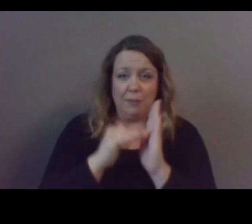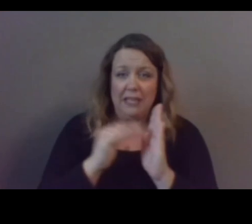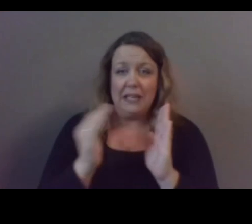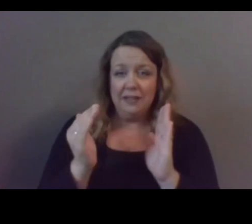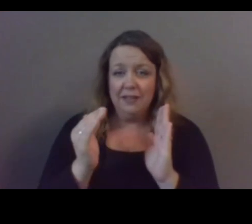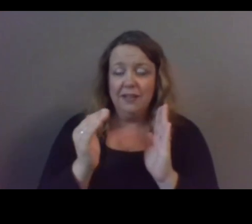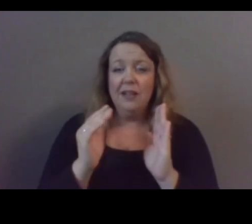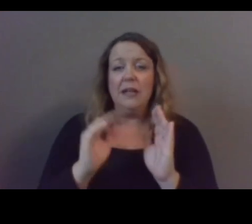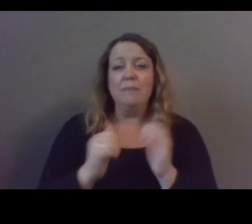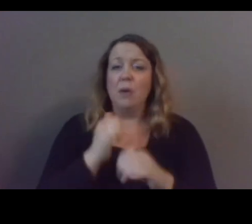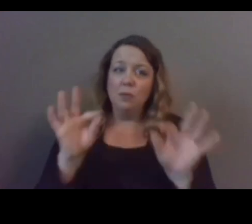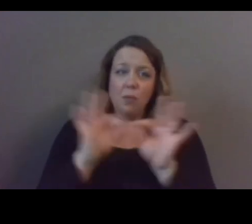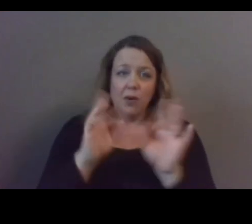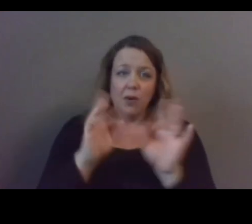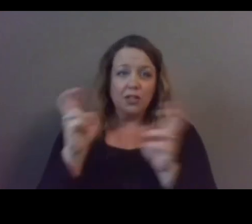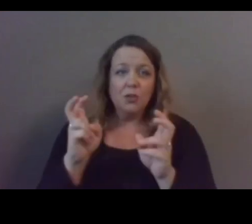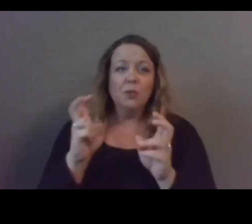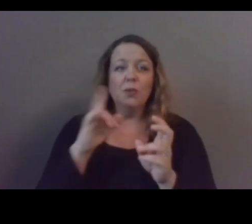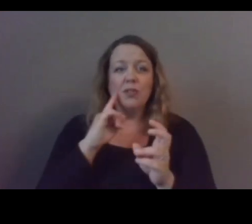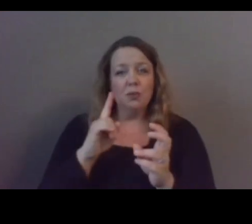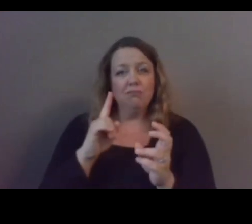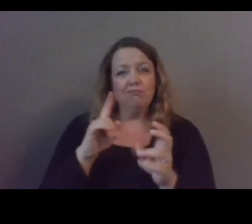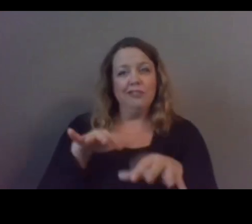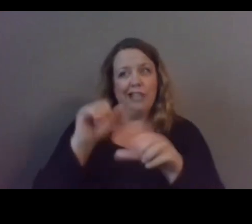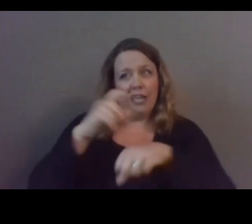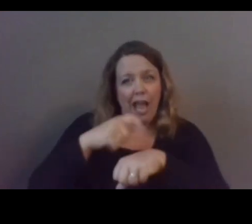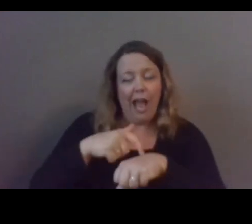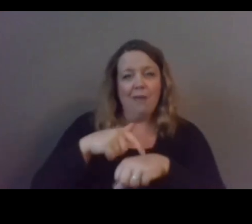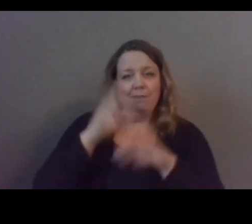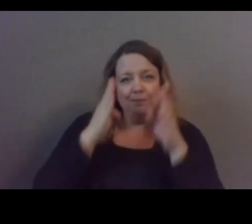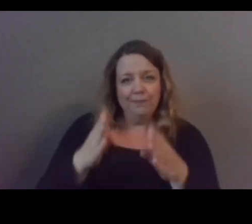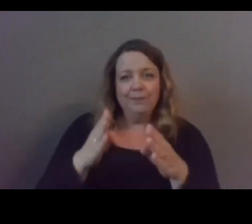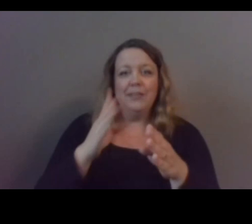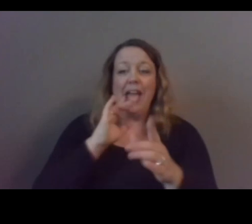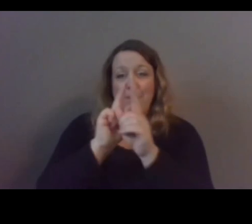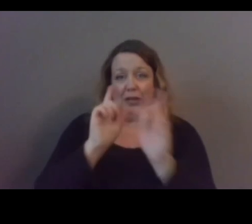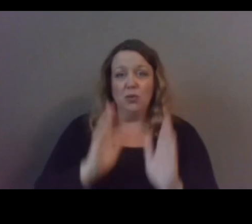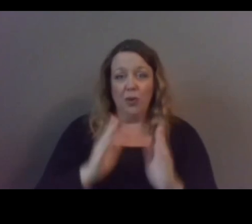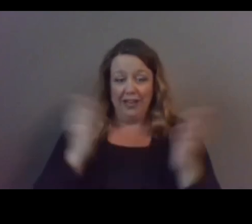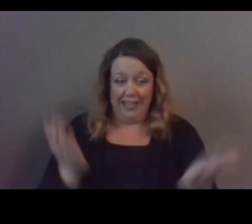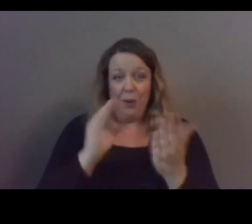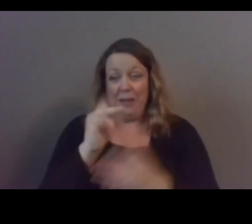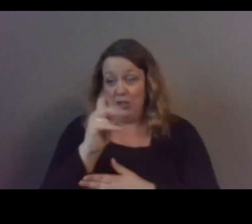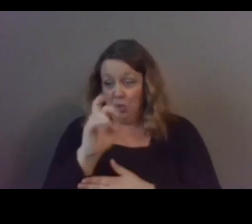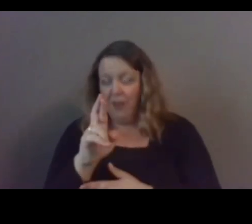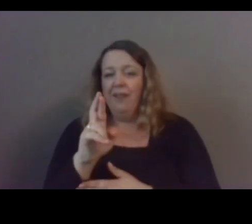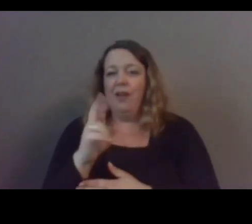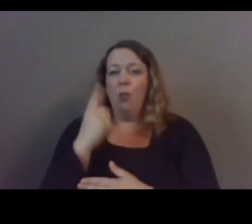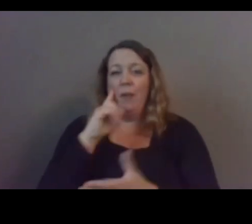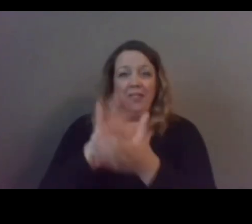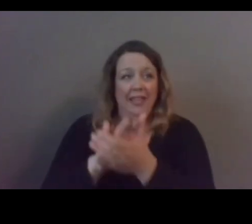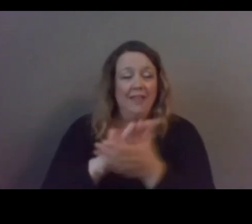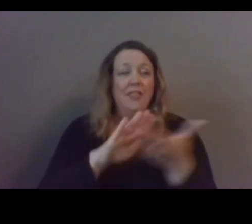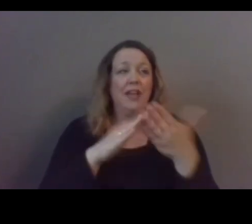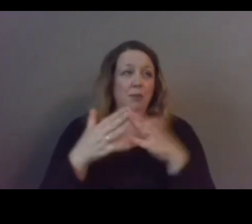and it's on every single one of us to do our part at mentor and in the mentoring movement we believe that mental health problems and community violence are